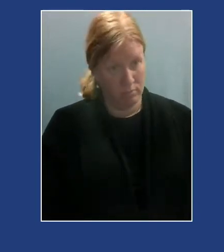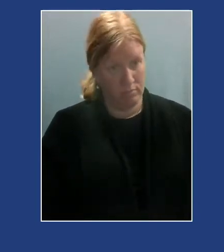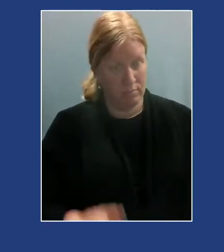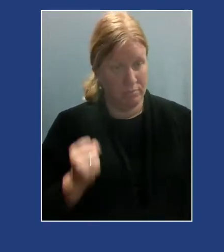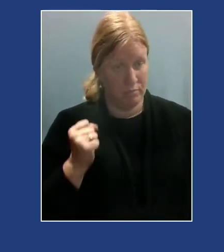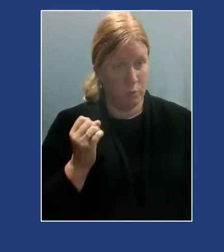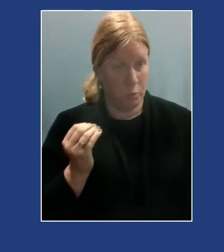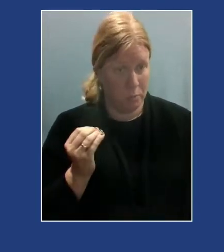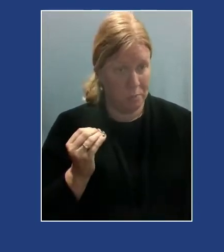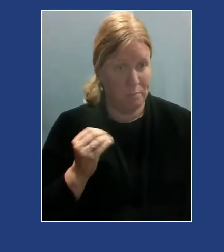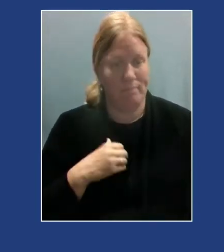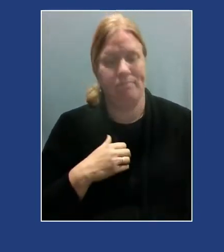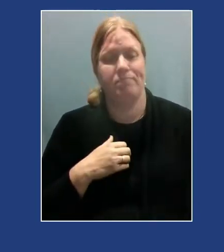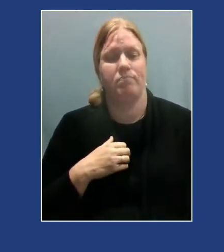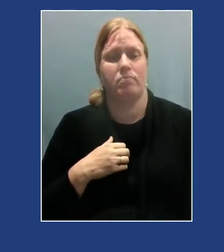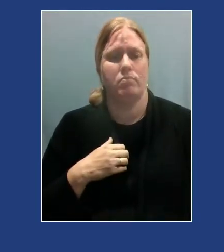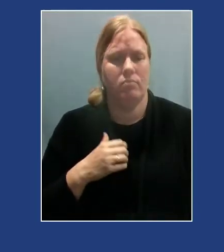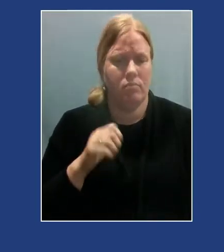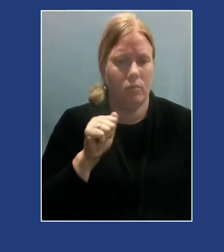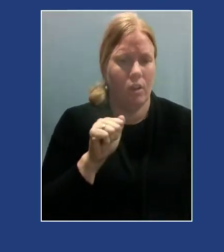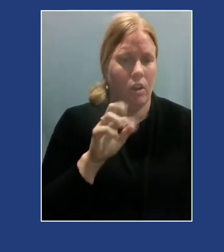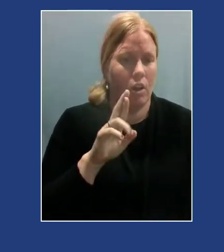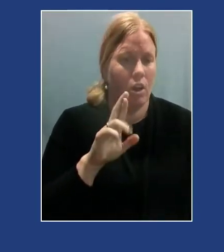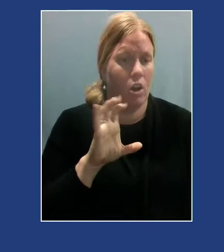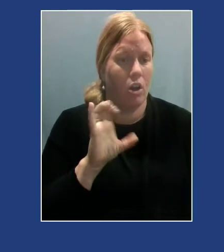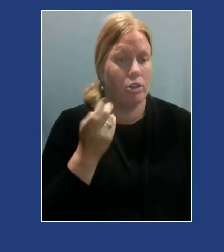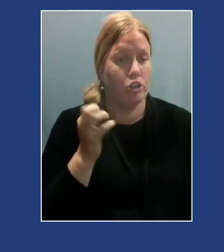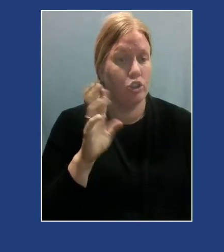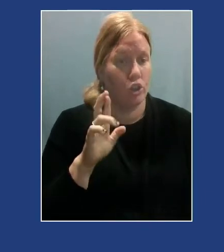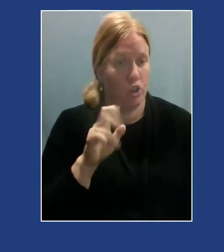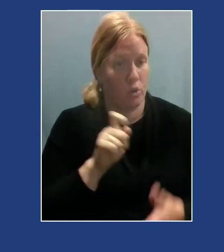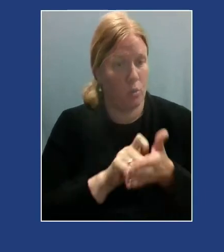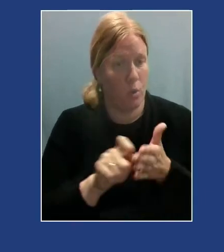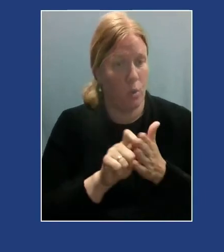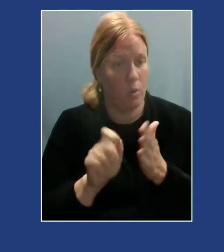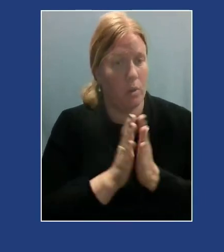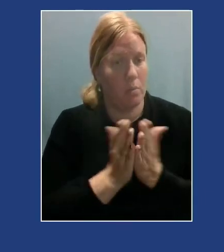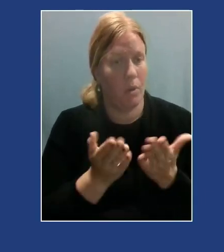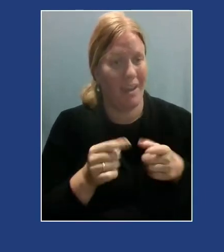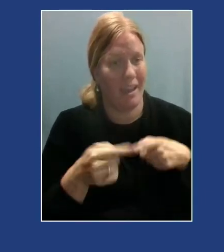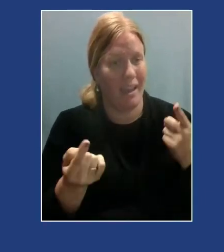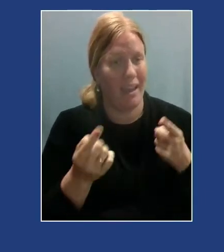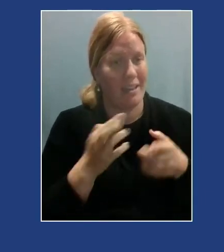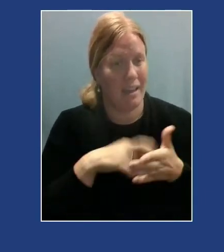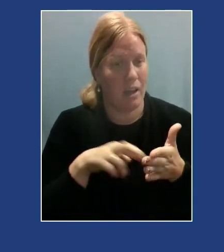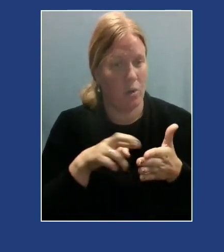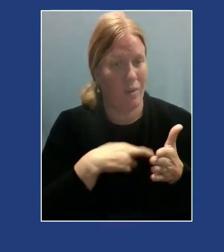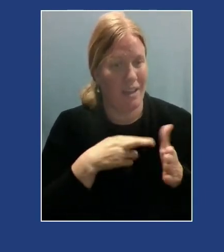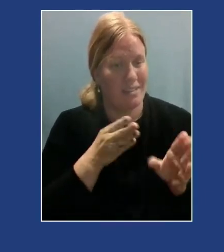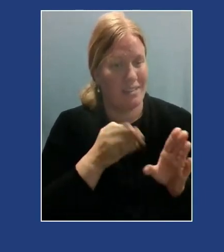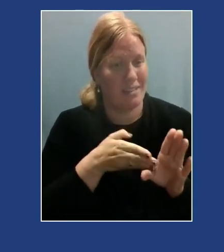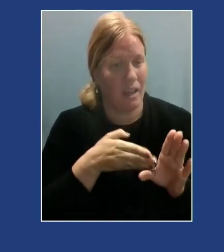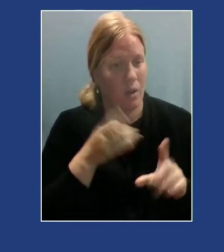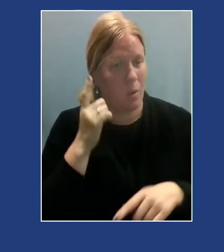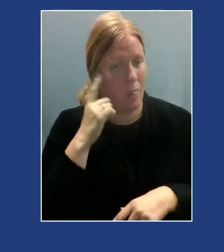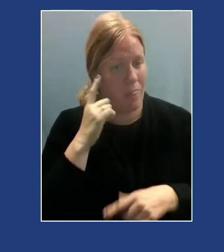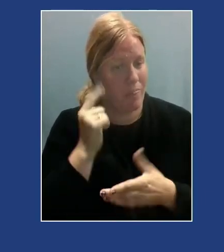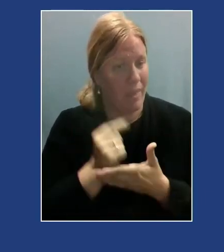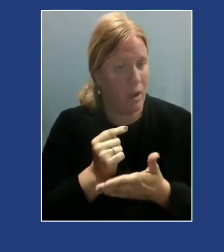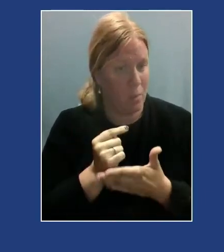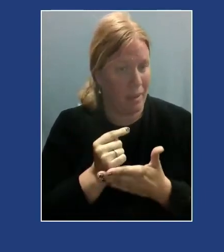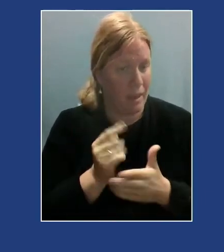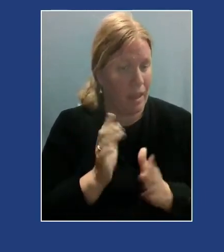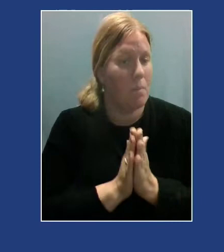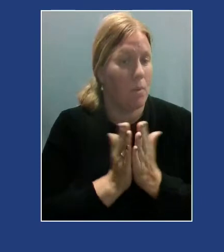So Archer has written a book that is the anti-racist psychotherapy book. And